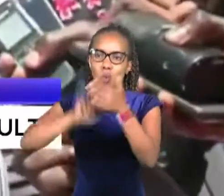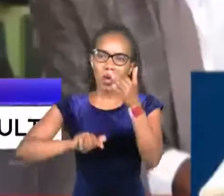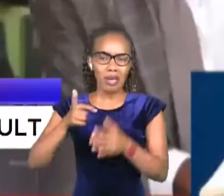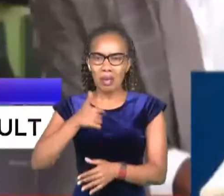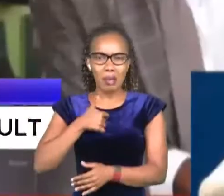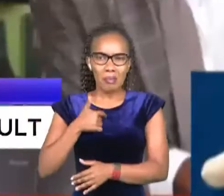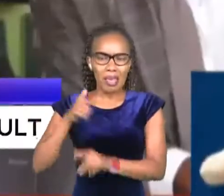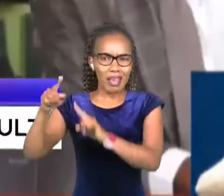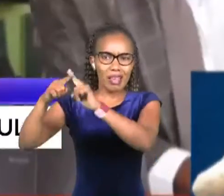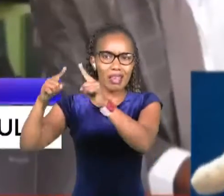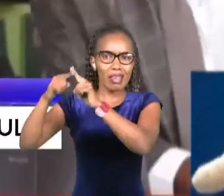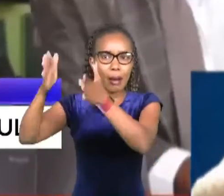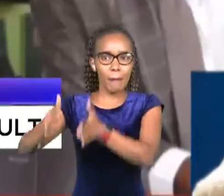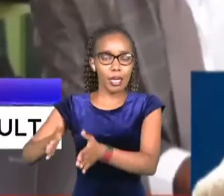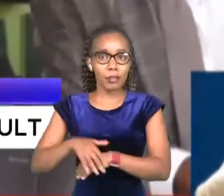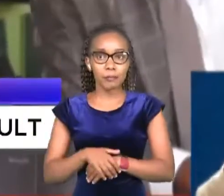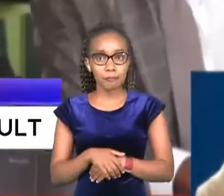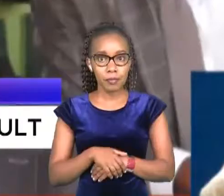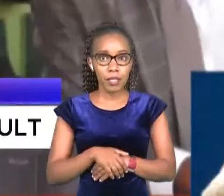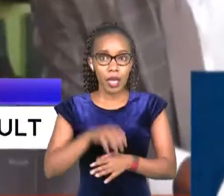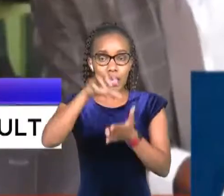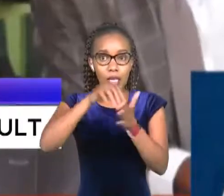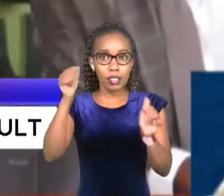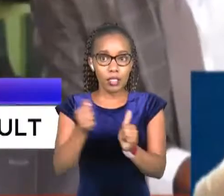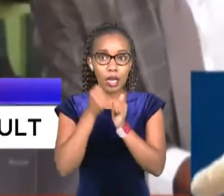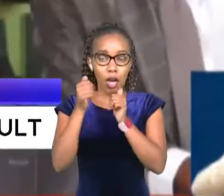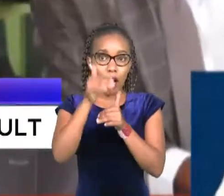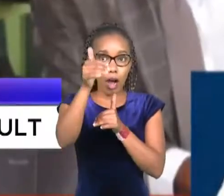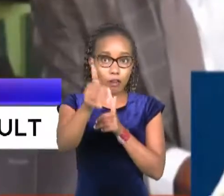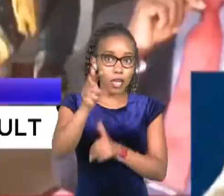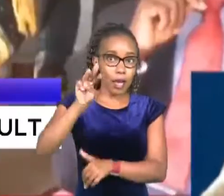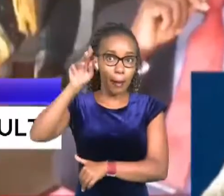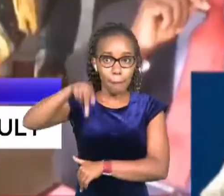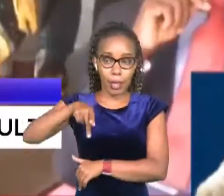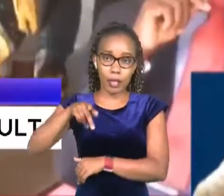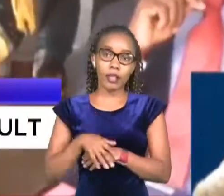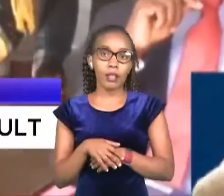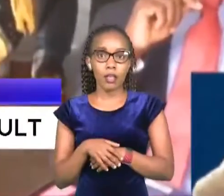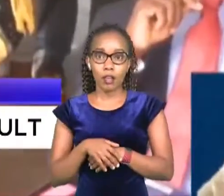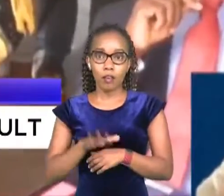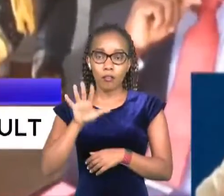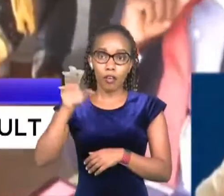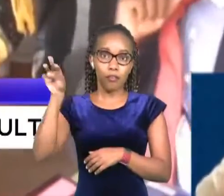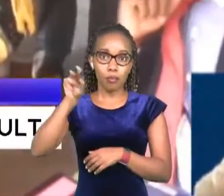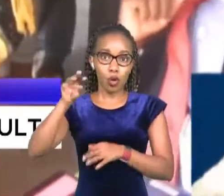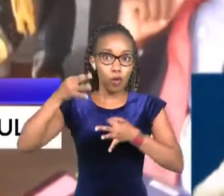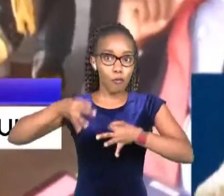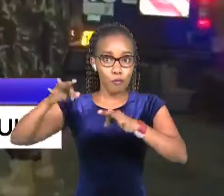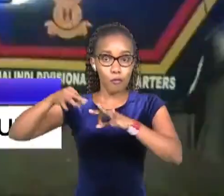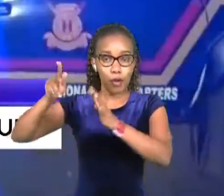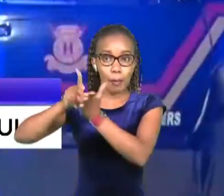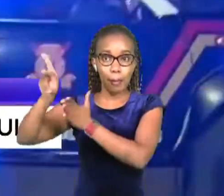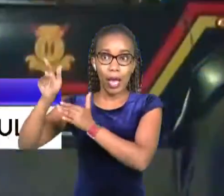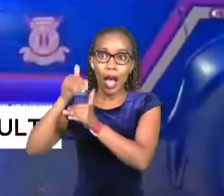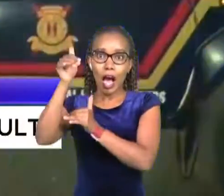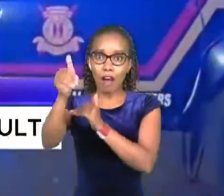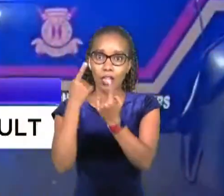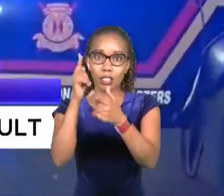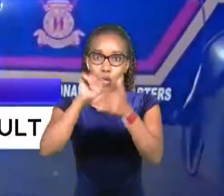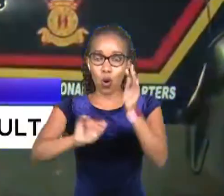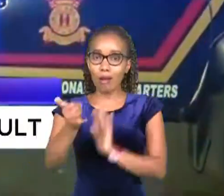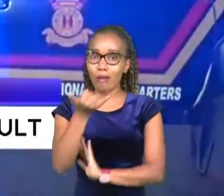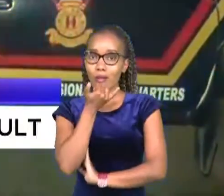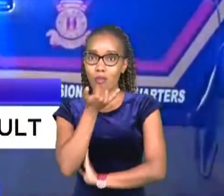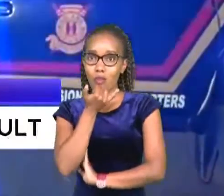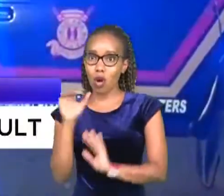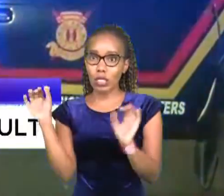the murder charges come a few months after jumua was freed on five million shillings bond after pleading not guilty to six counts of